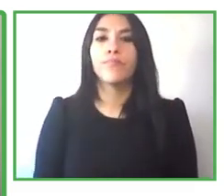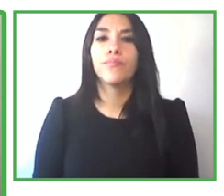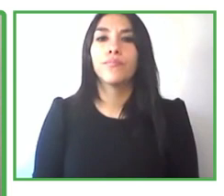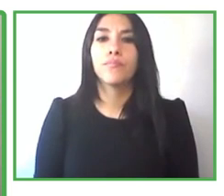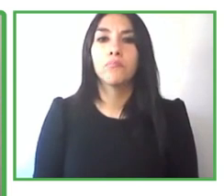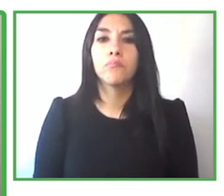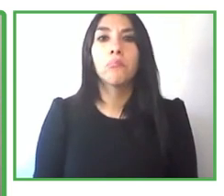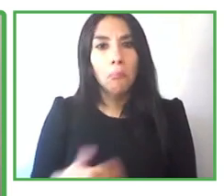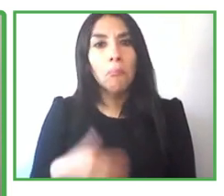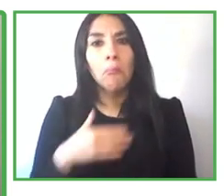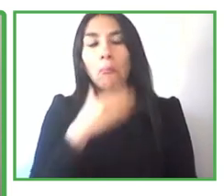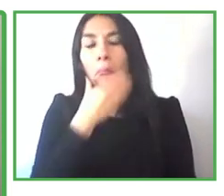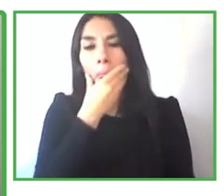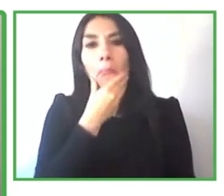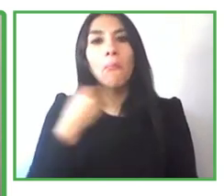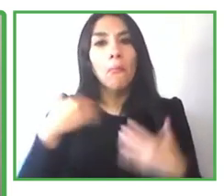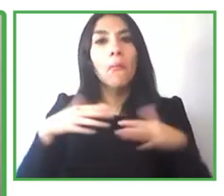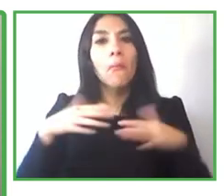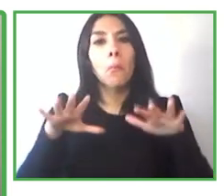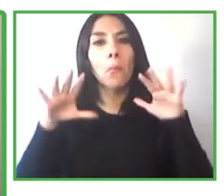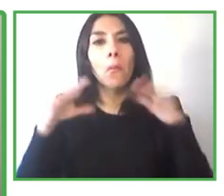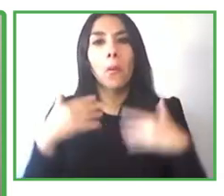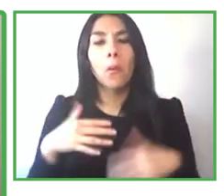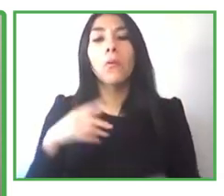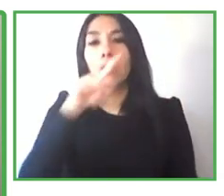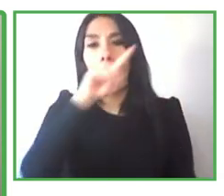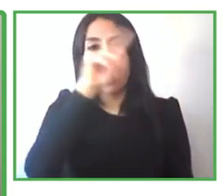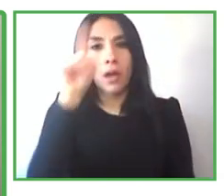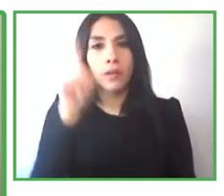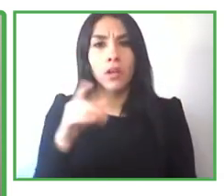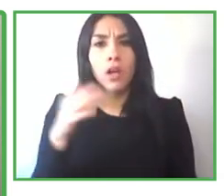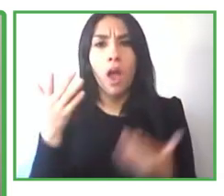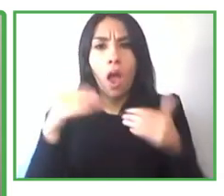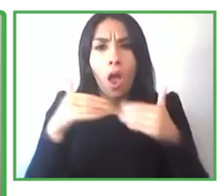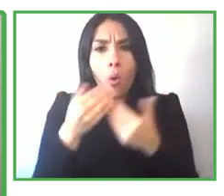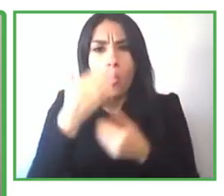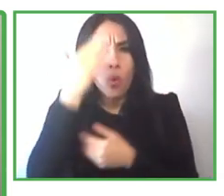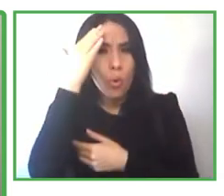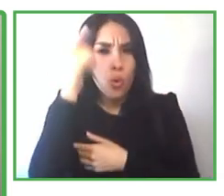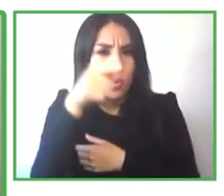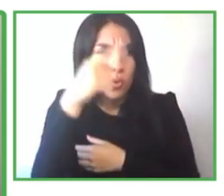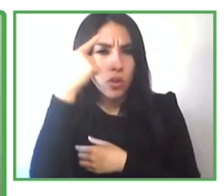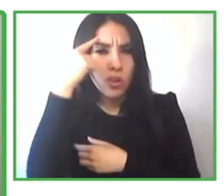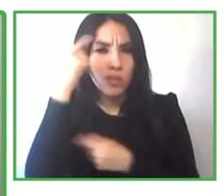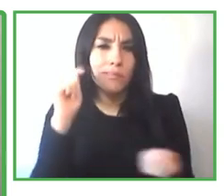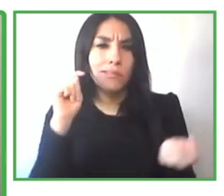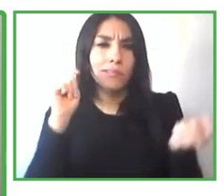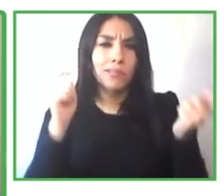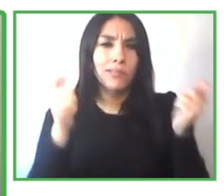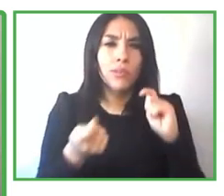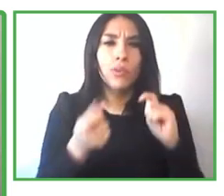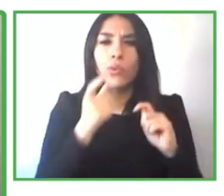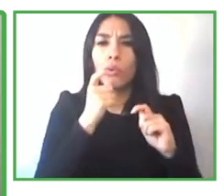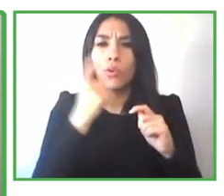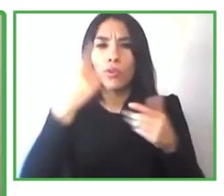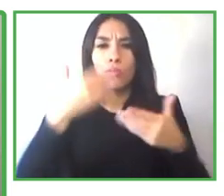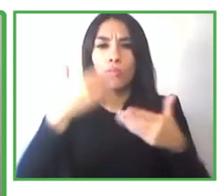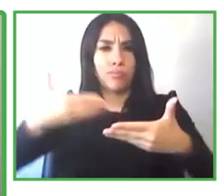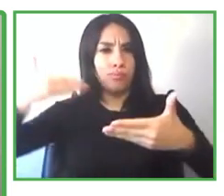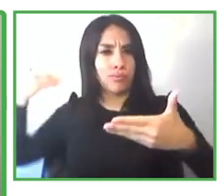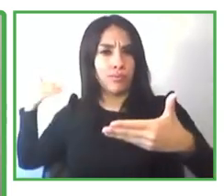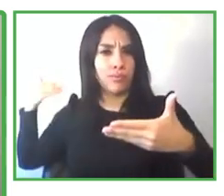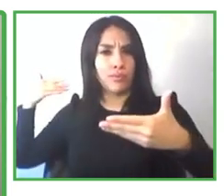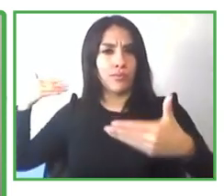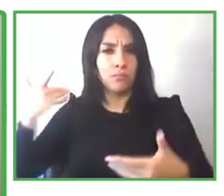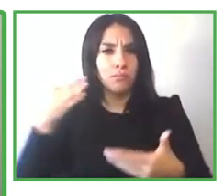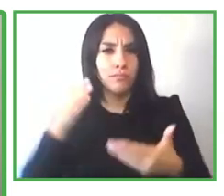changed in the past few years since you started your studies in trinity college and then moved into working in ey how have you